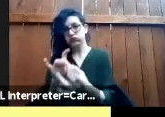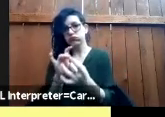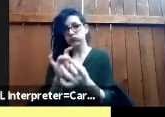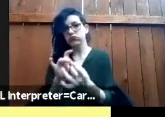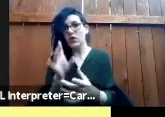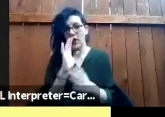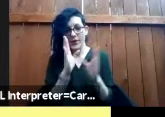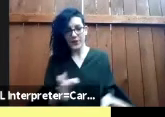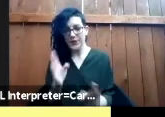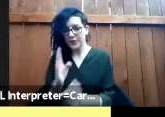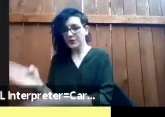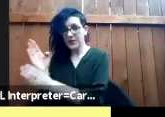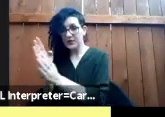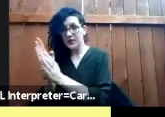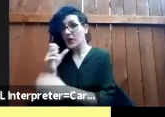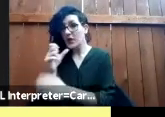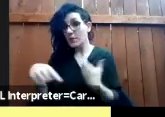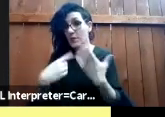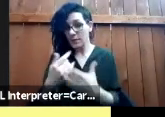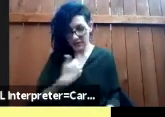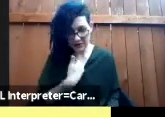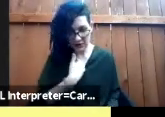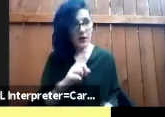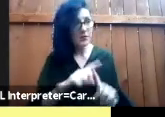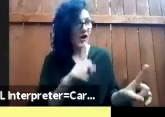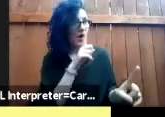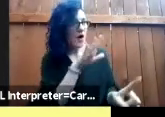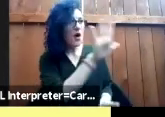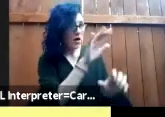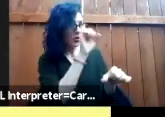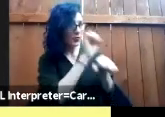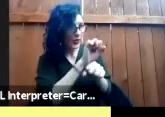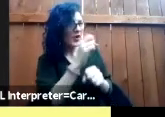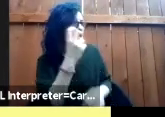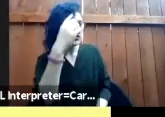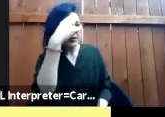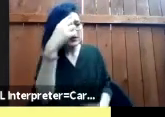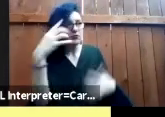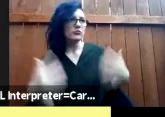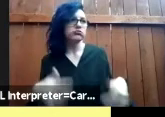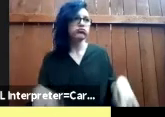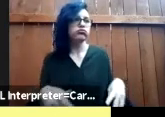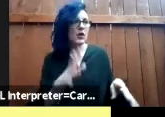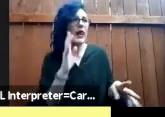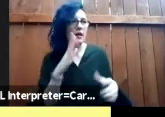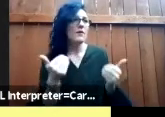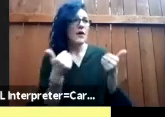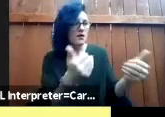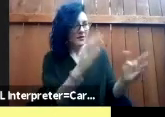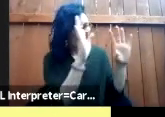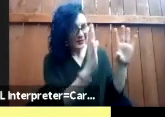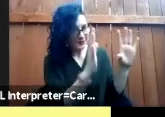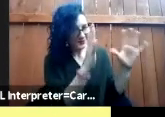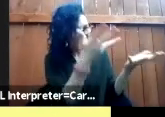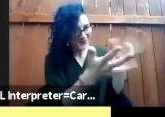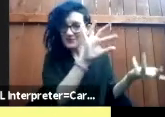other people's work which I saw as like transformative I that I saw contained transformative ideas or just transformative